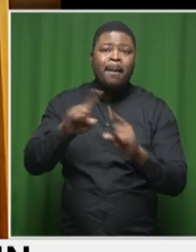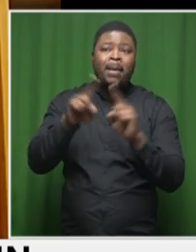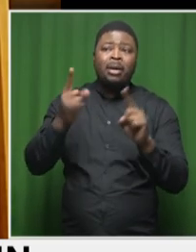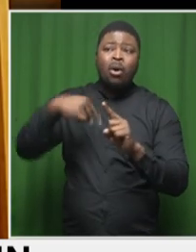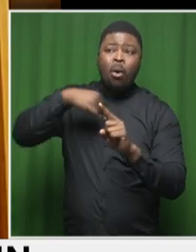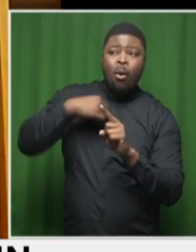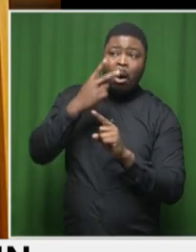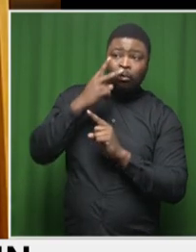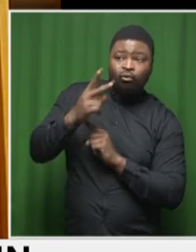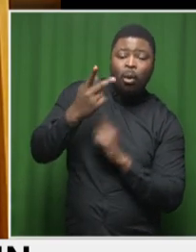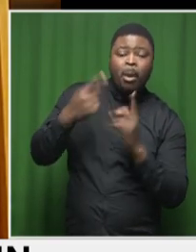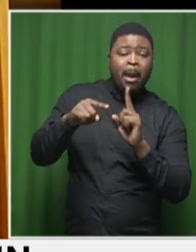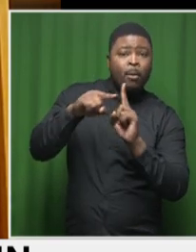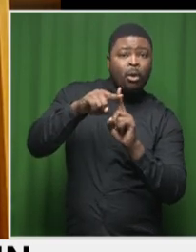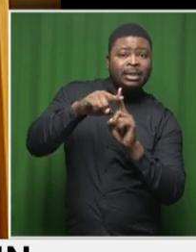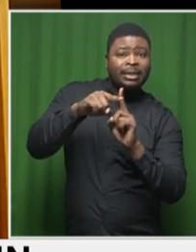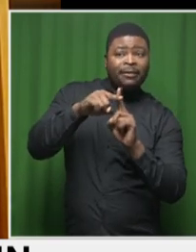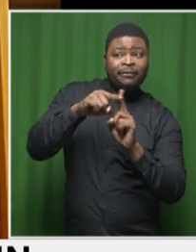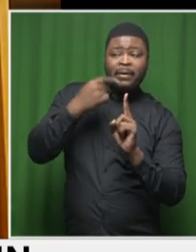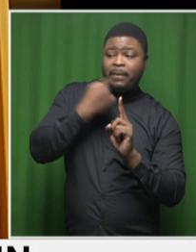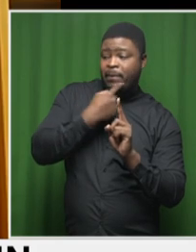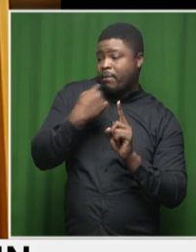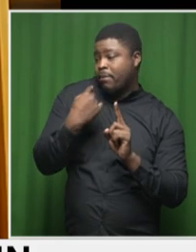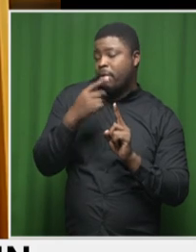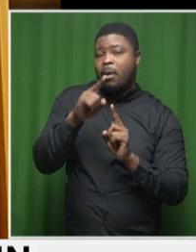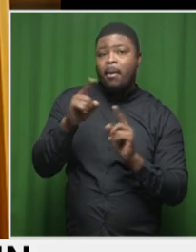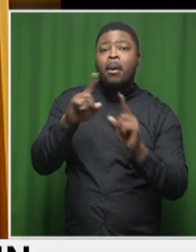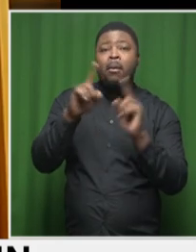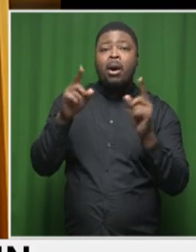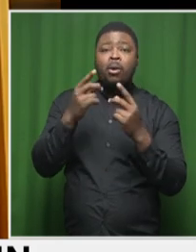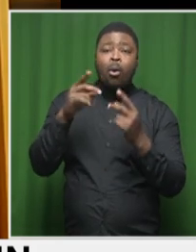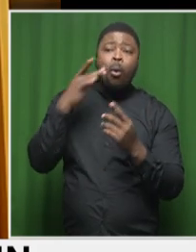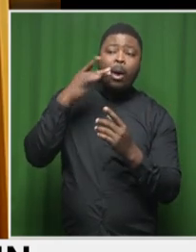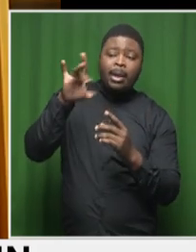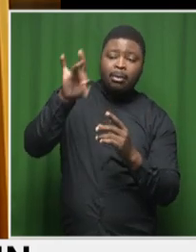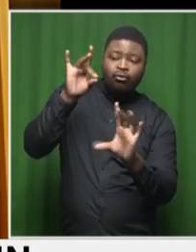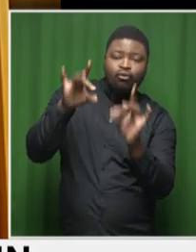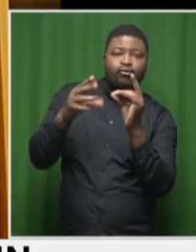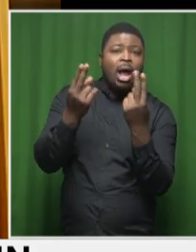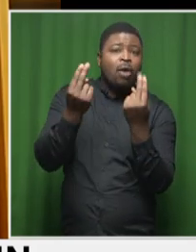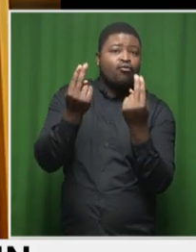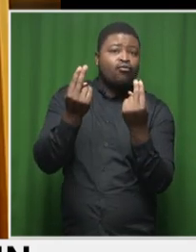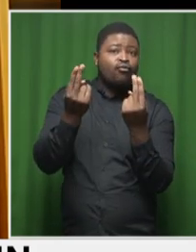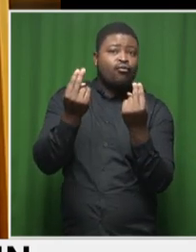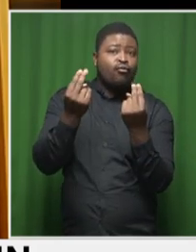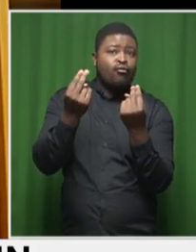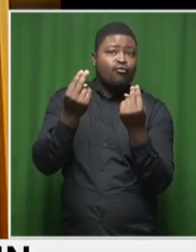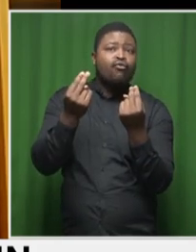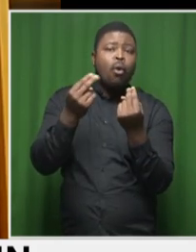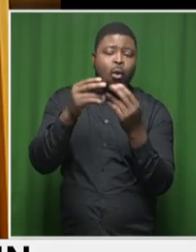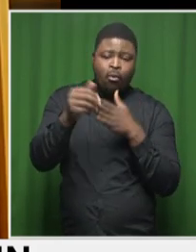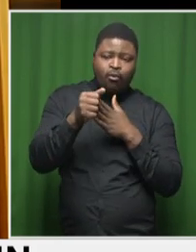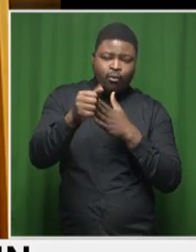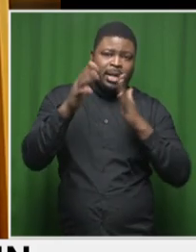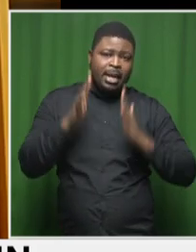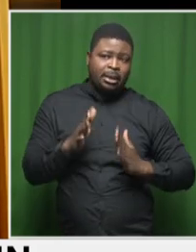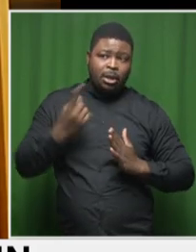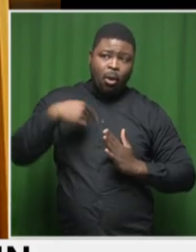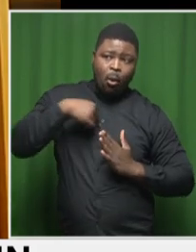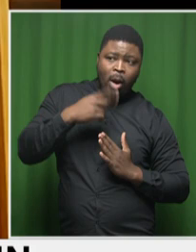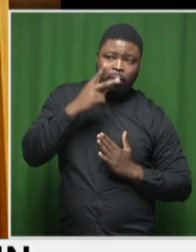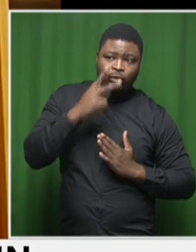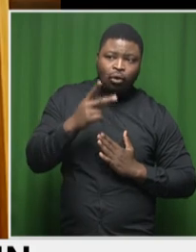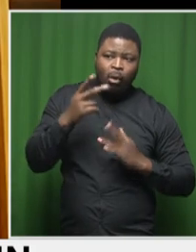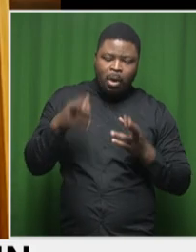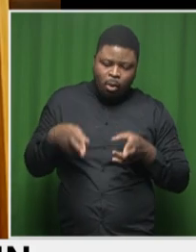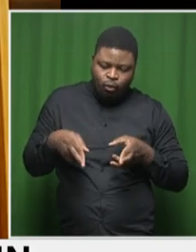since the election of the new leadership. mean, there's a road that has been closed here where people have to take